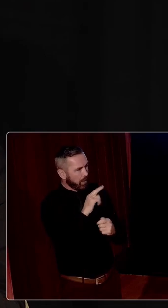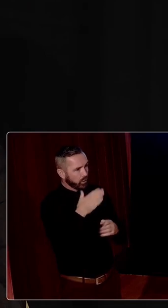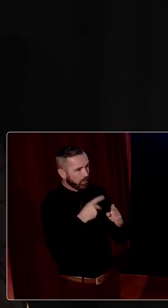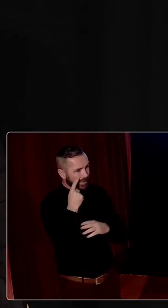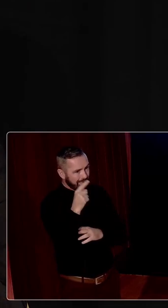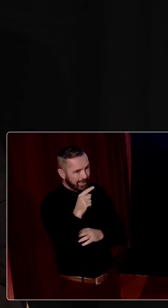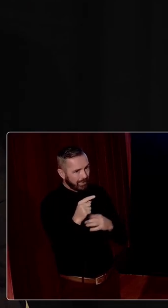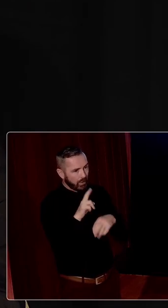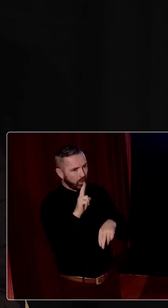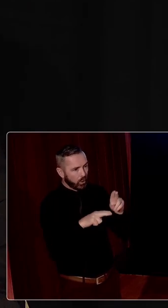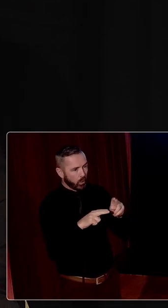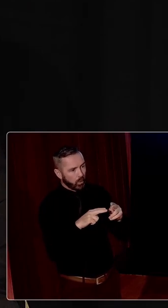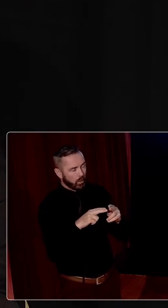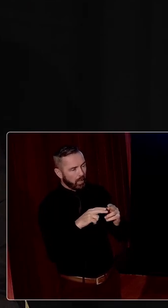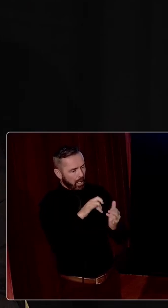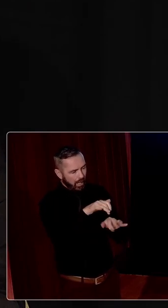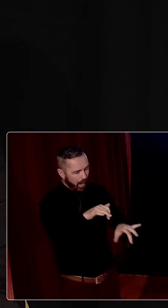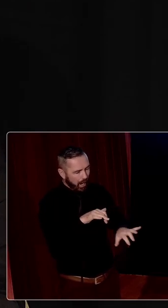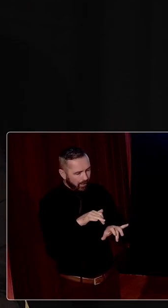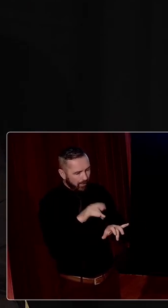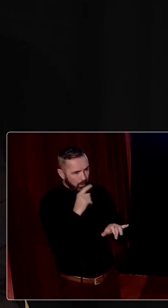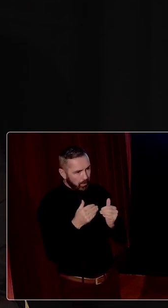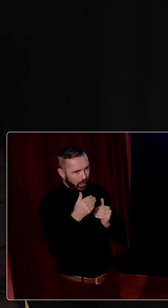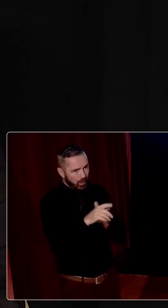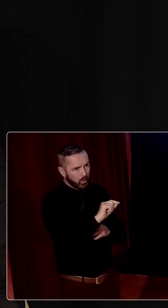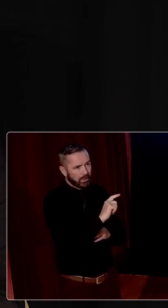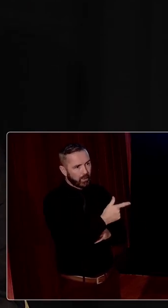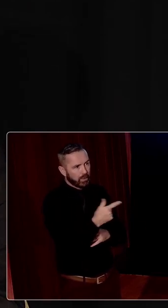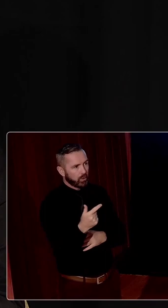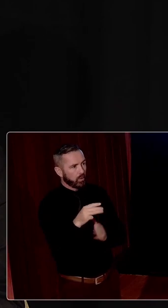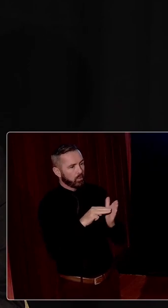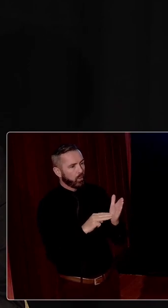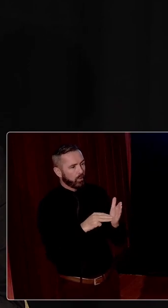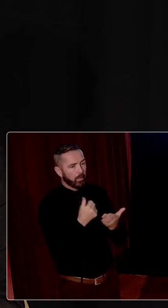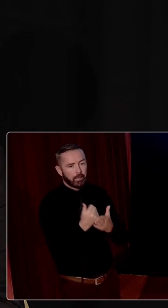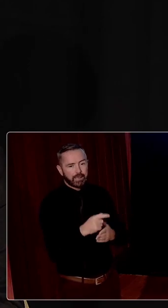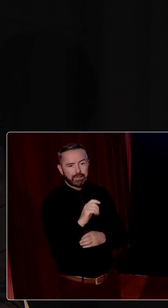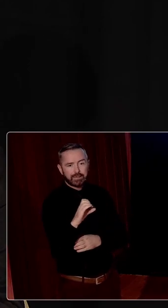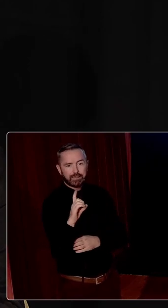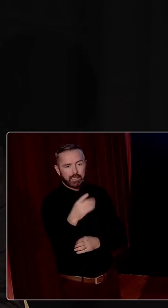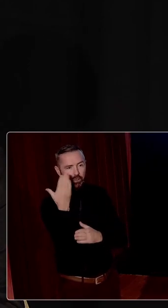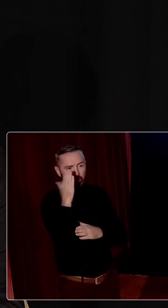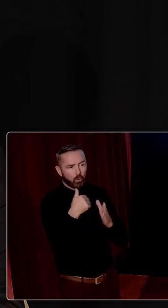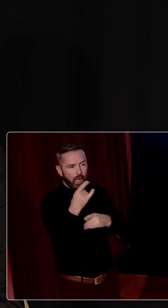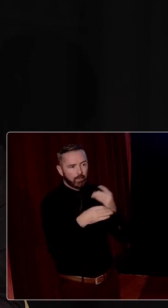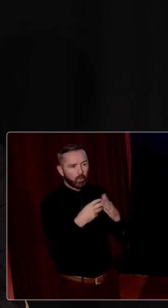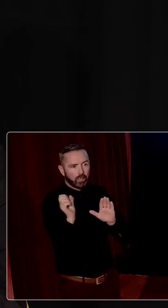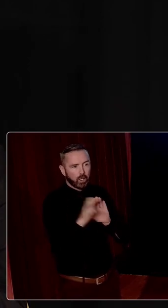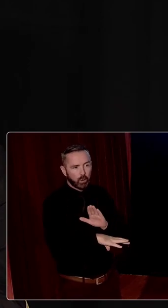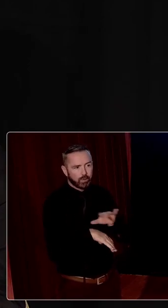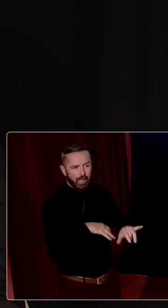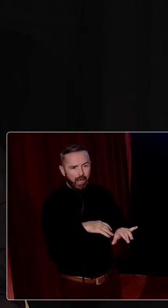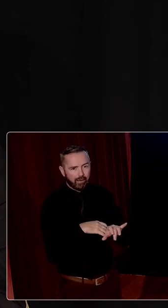these new archives, but was the Beyond 2022 project based in Trinity, which showed us what happened when you lose your archive.